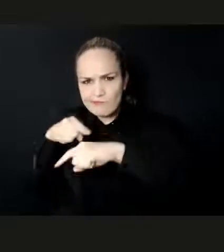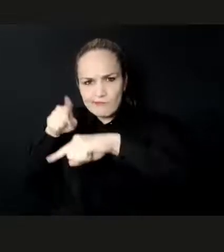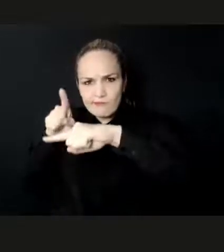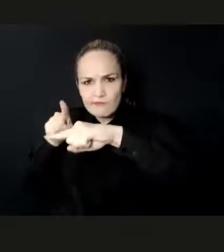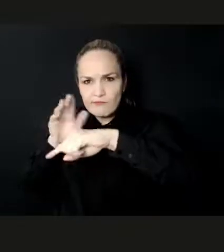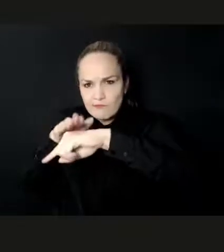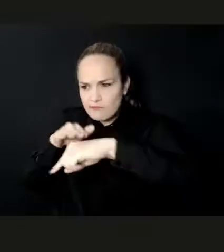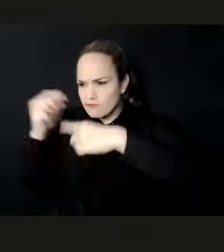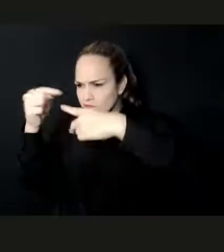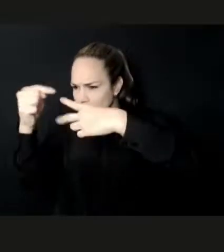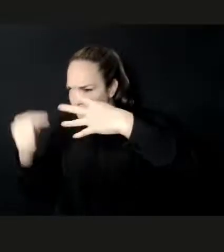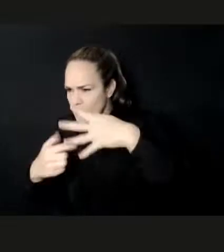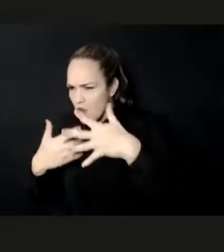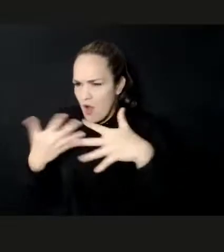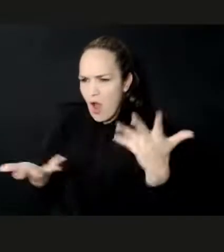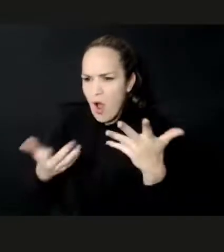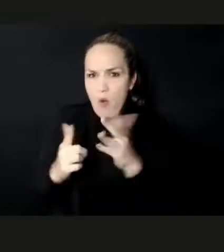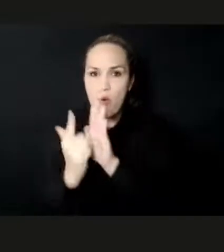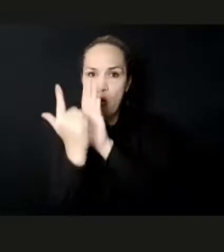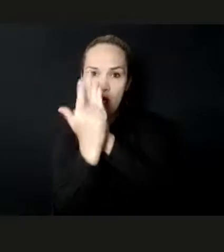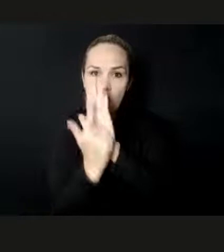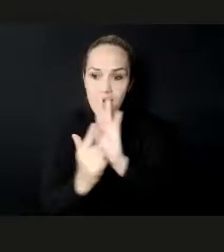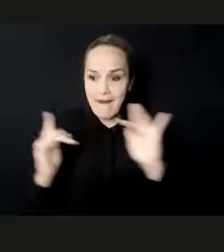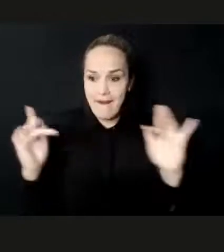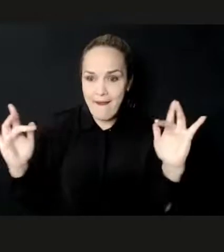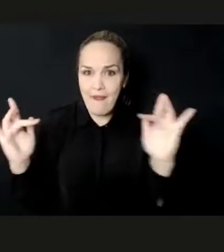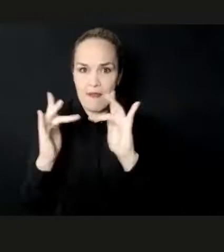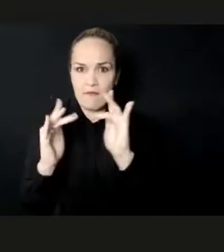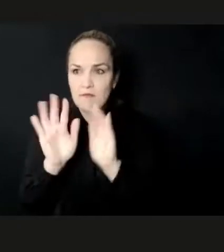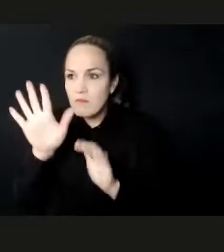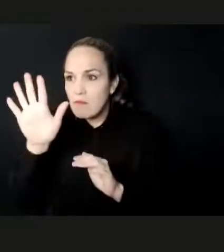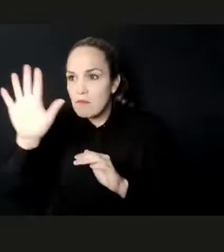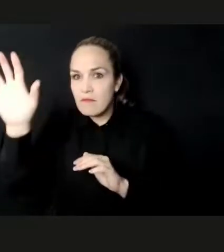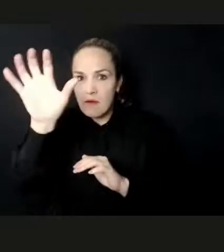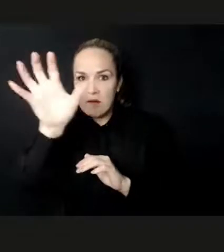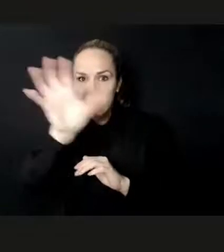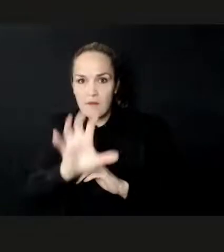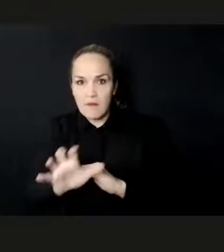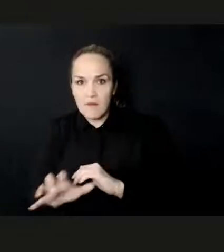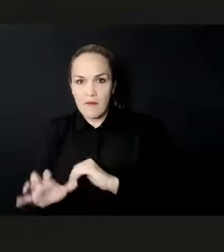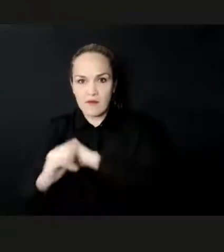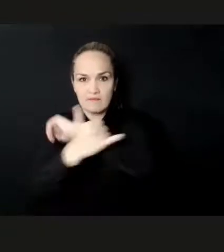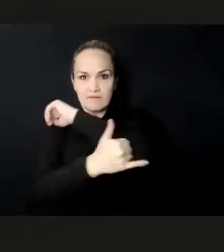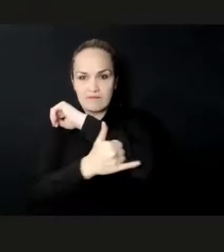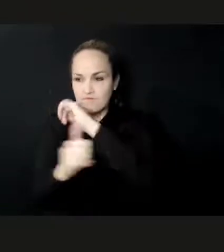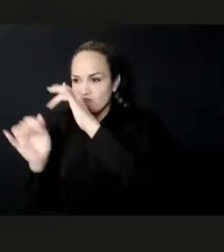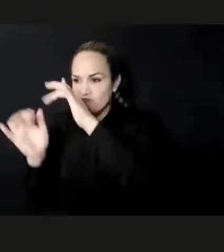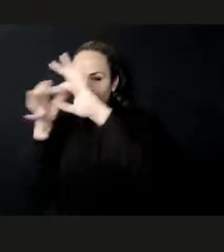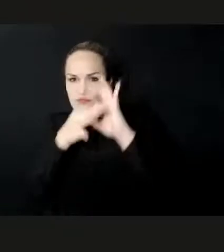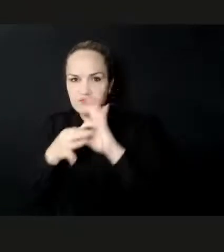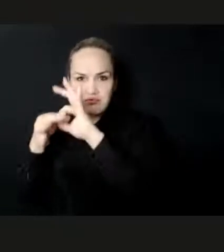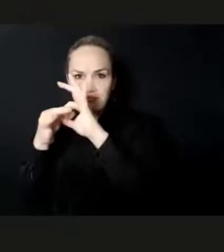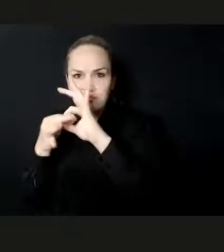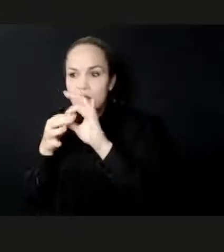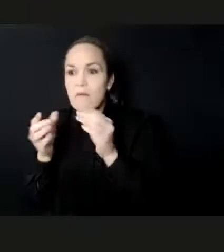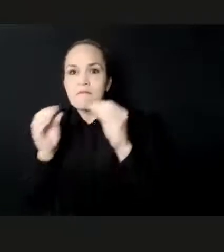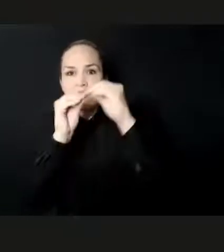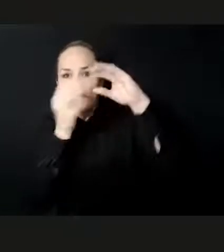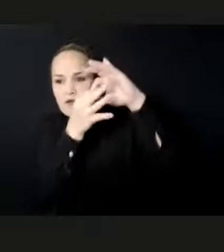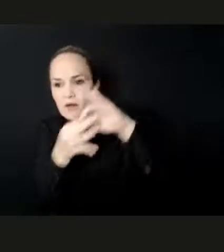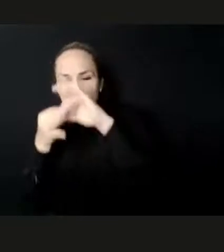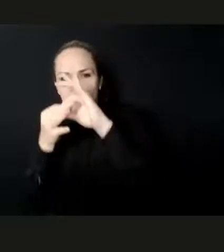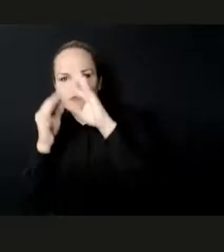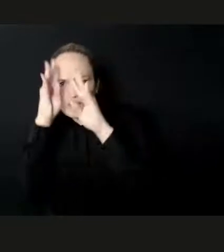works for every creative soul in the country. We also note that the